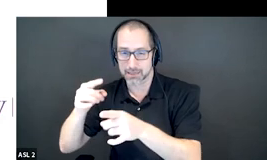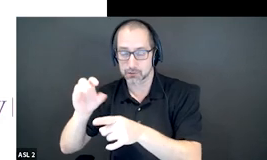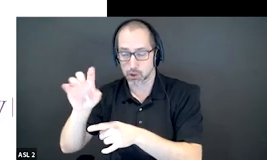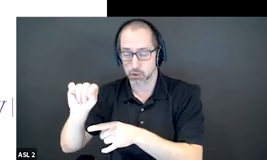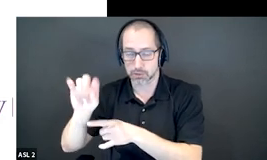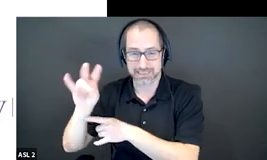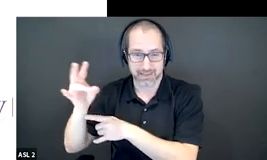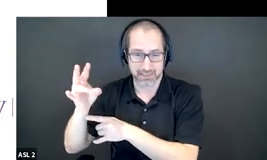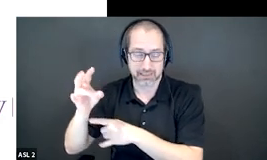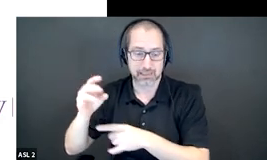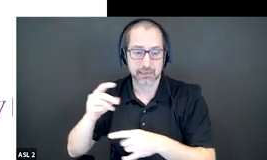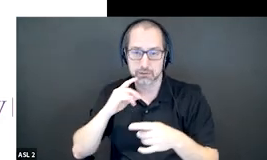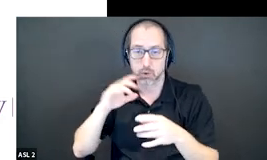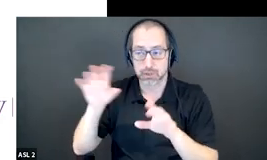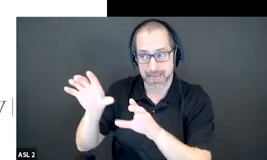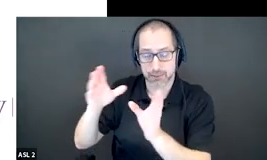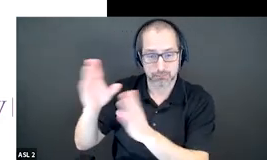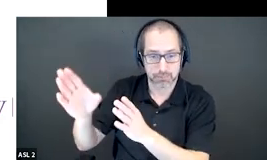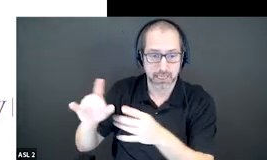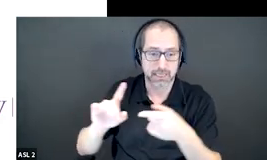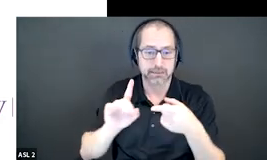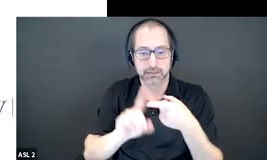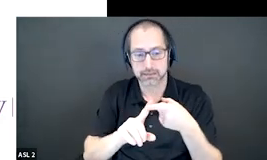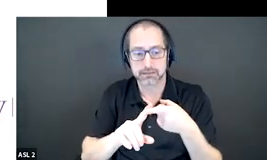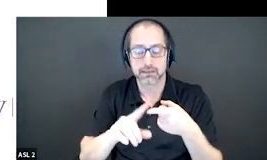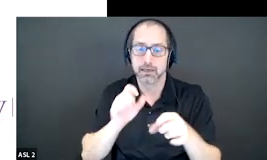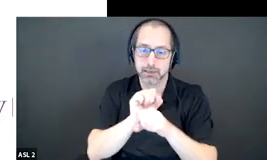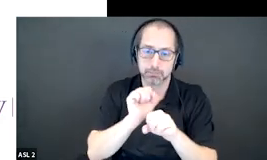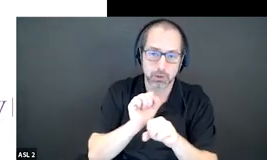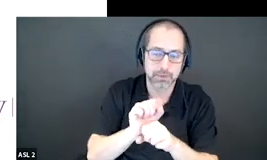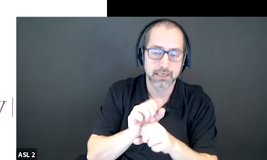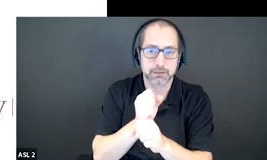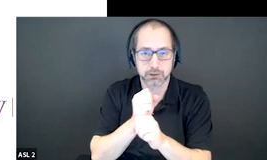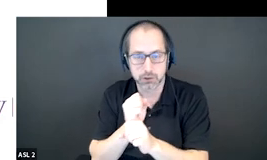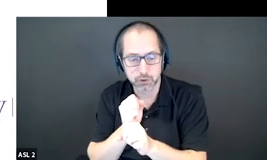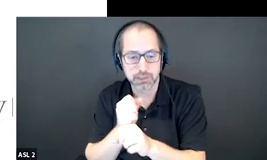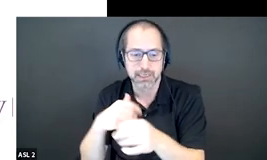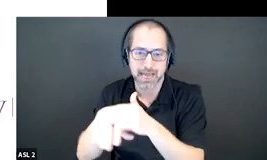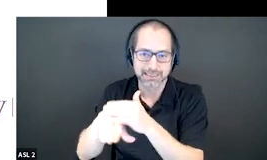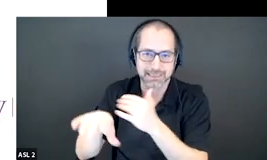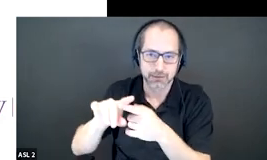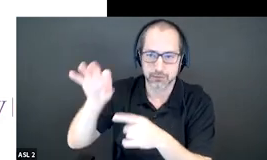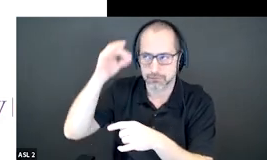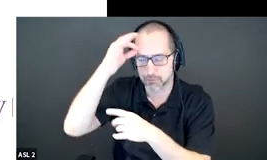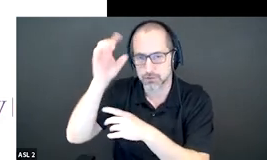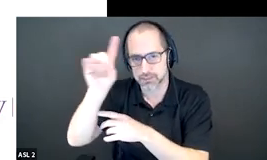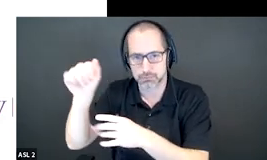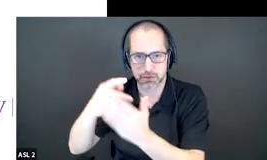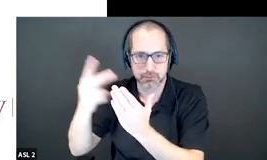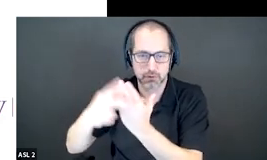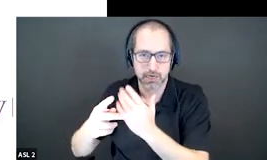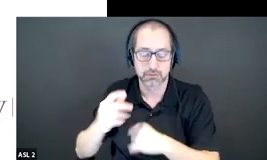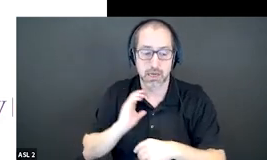concerned with financial security employment accessible and inclusive communities and access to federal disability programs our